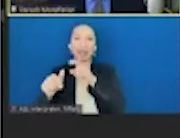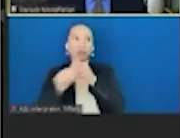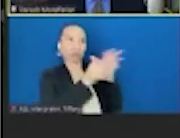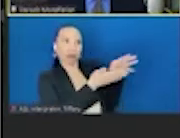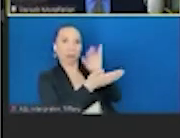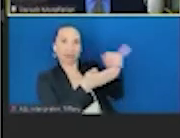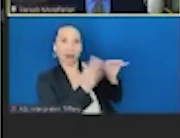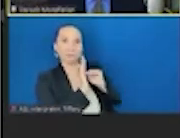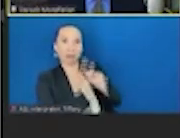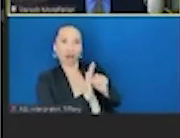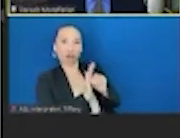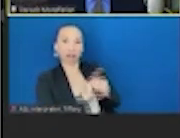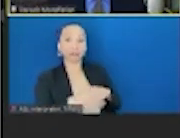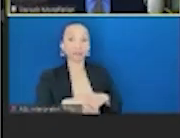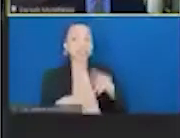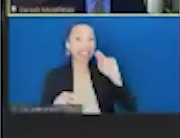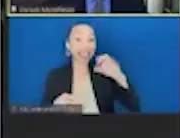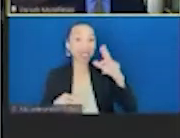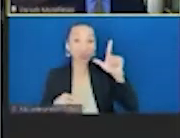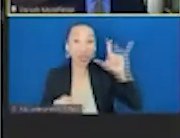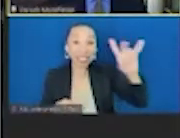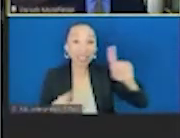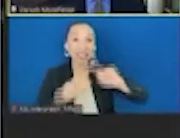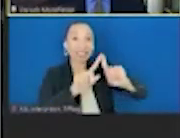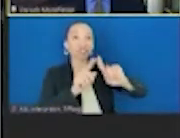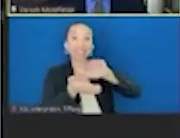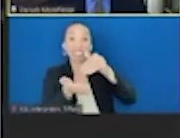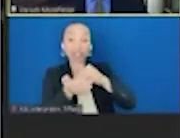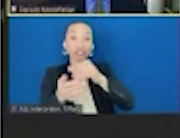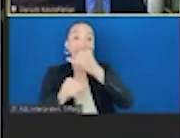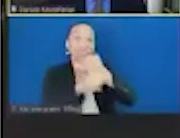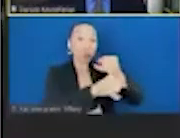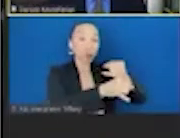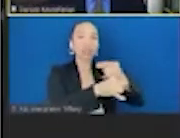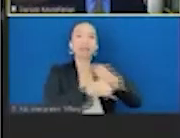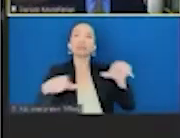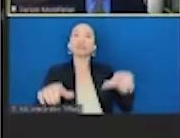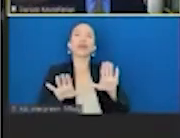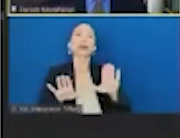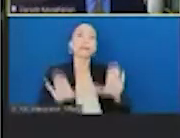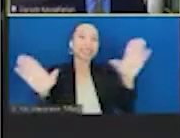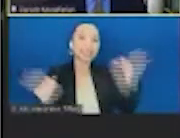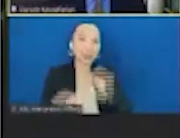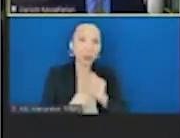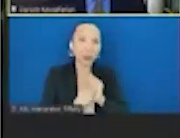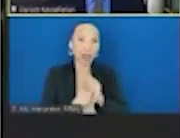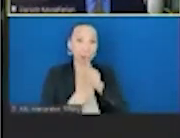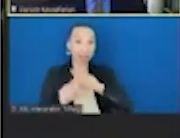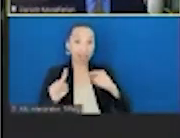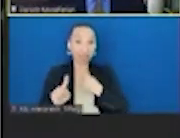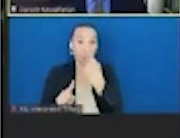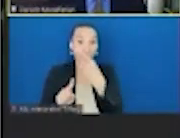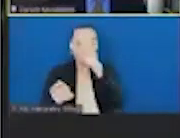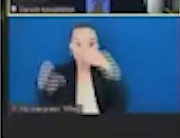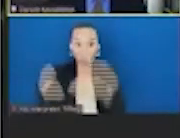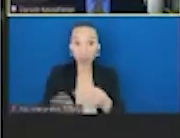has 27 centers and institutes that are amazing. They're doing wonderful work. They don't have an institute dedicated to nutrition, which is the number